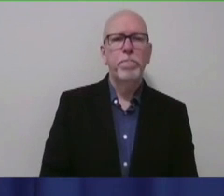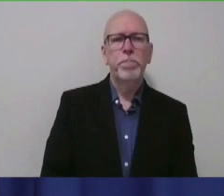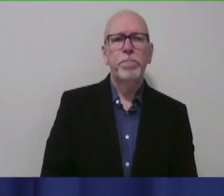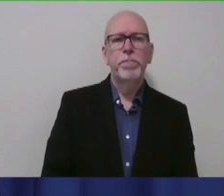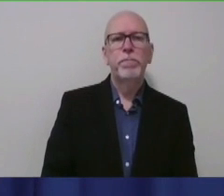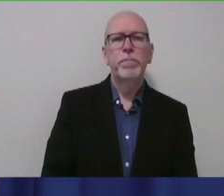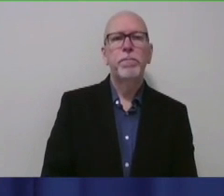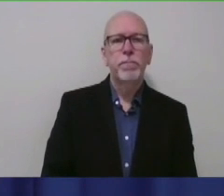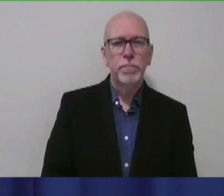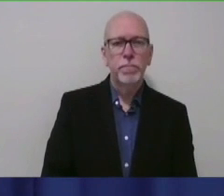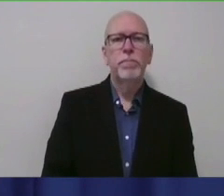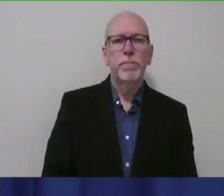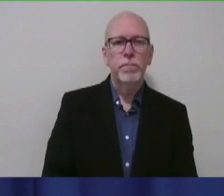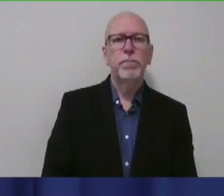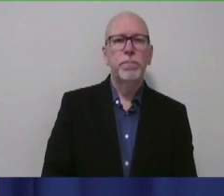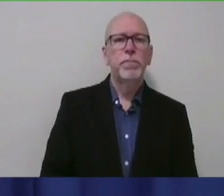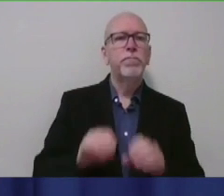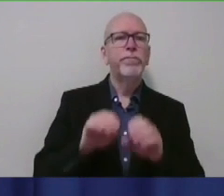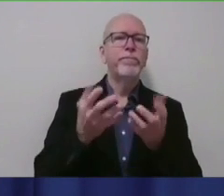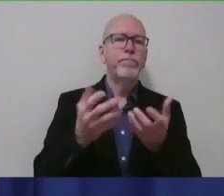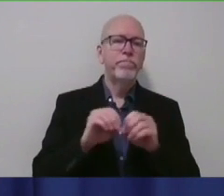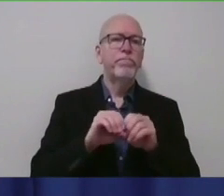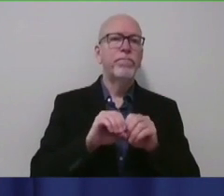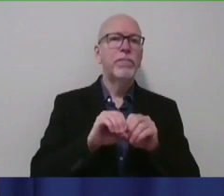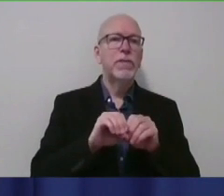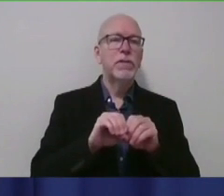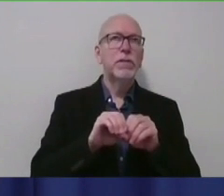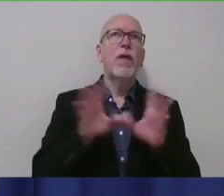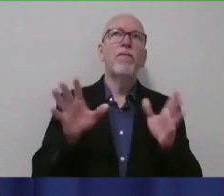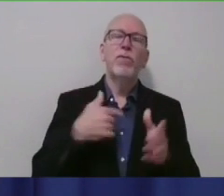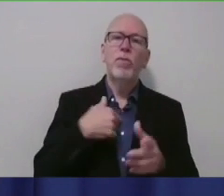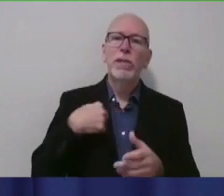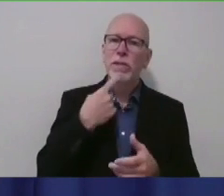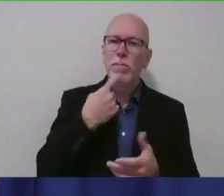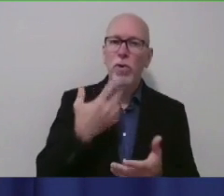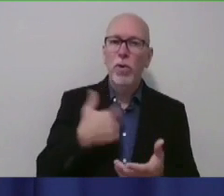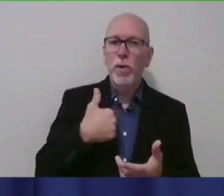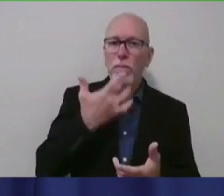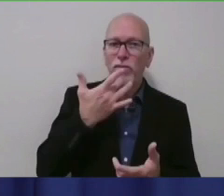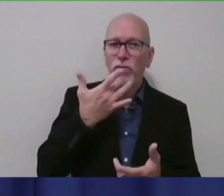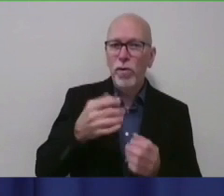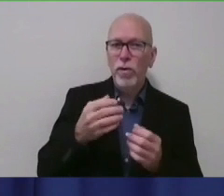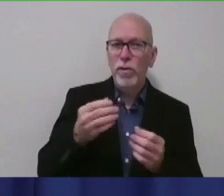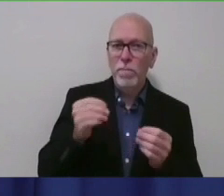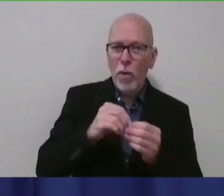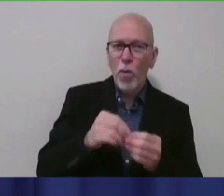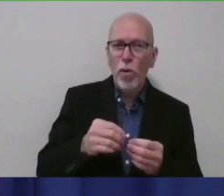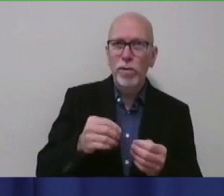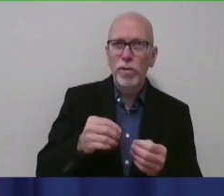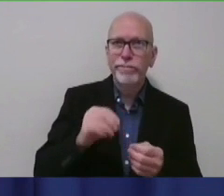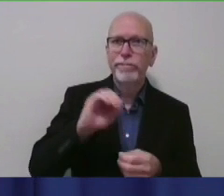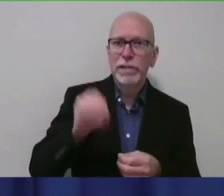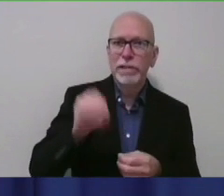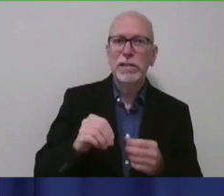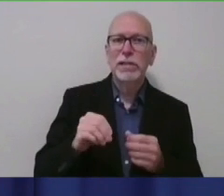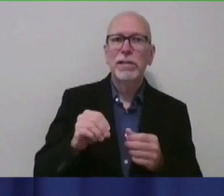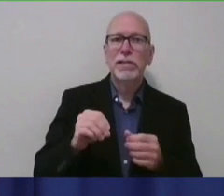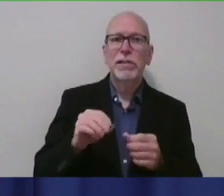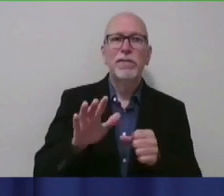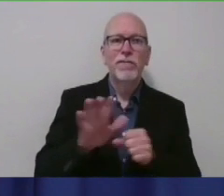So, obviously, we're disappointed. We would rather be higher with our percentage of fully vaccinated individuals.